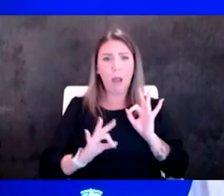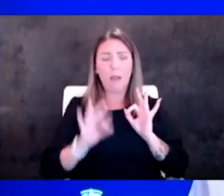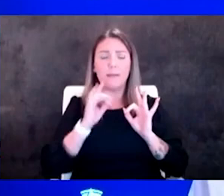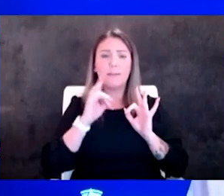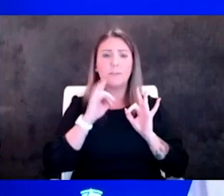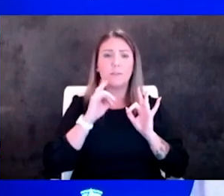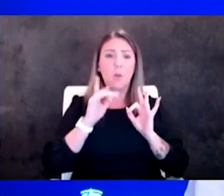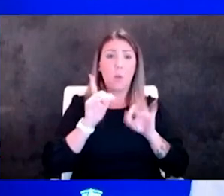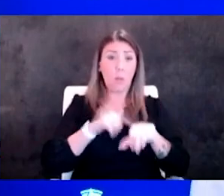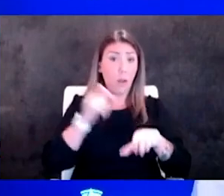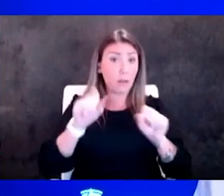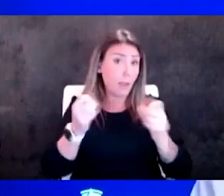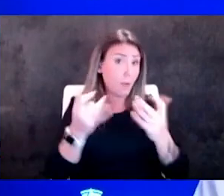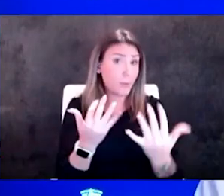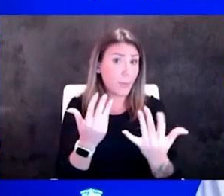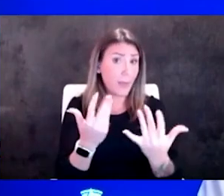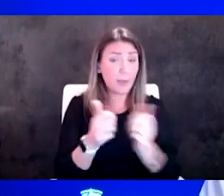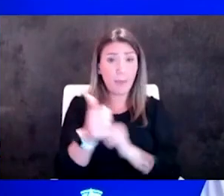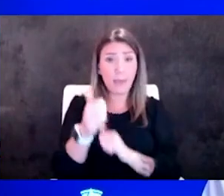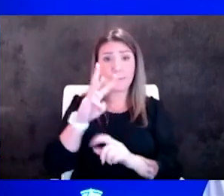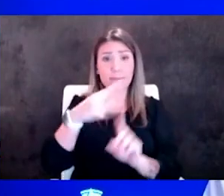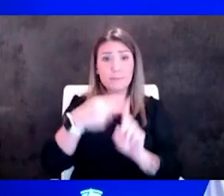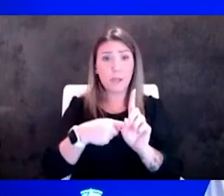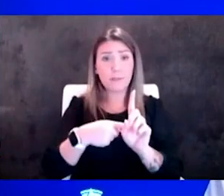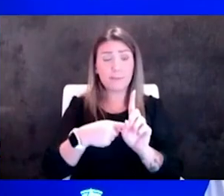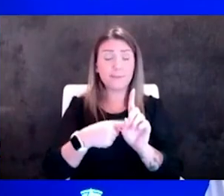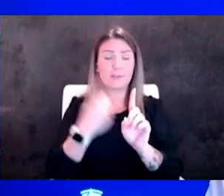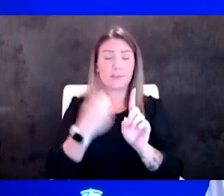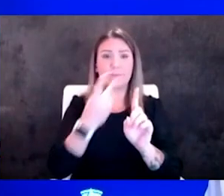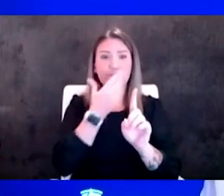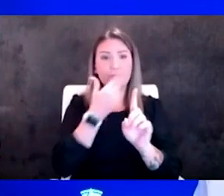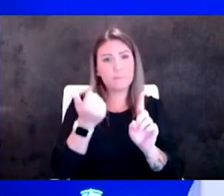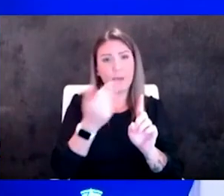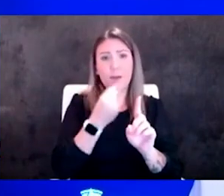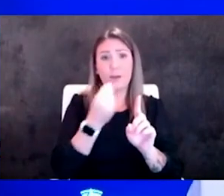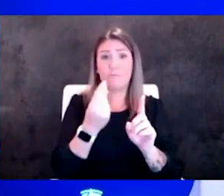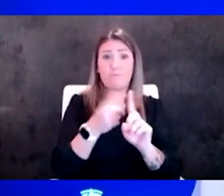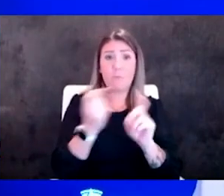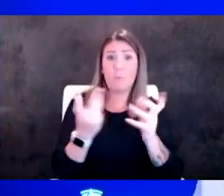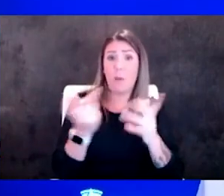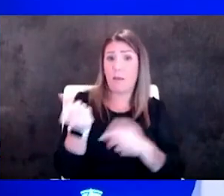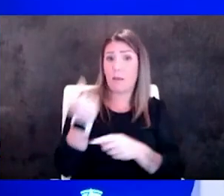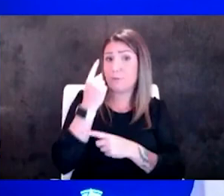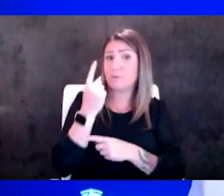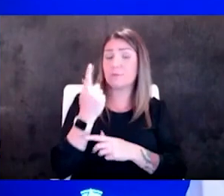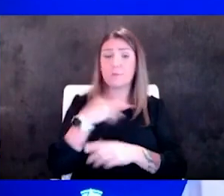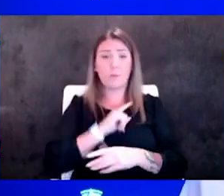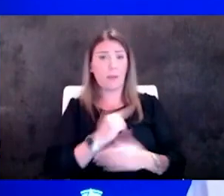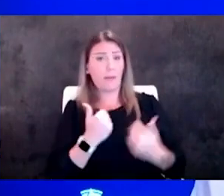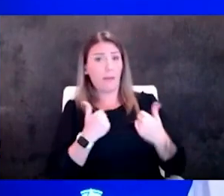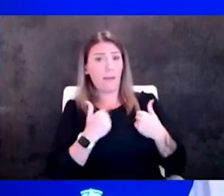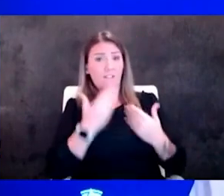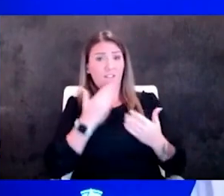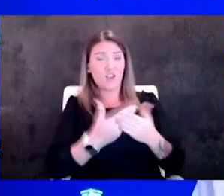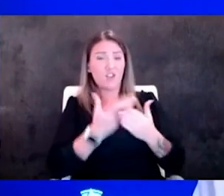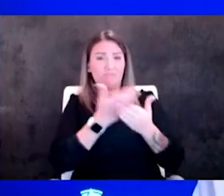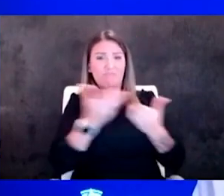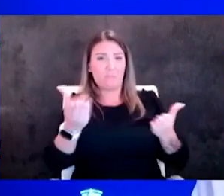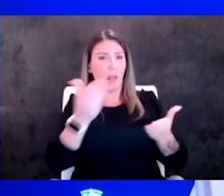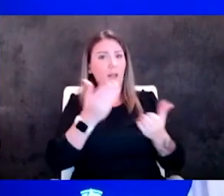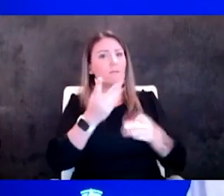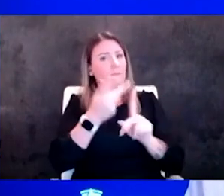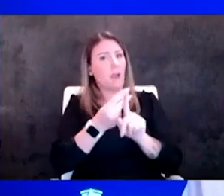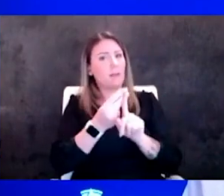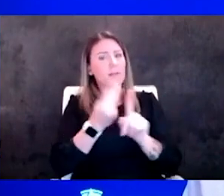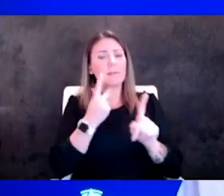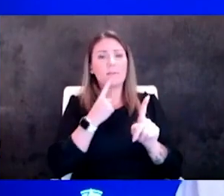um past that six months is always going to be better and from what i understand you know we do have a good supply of vaccine in